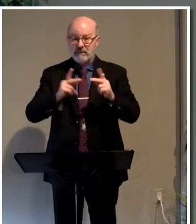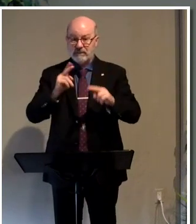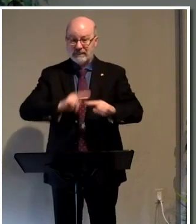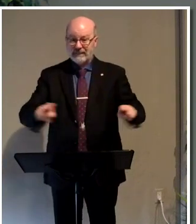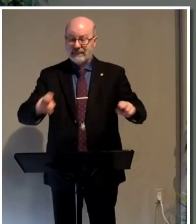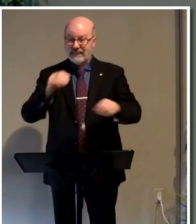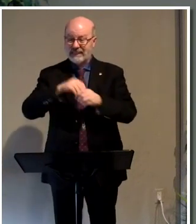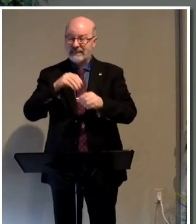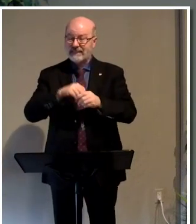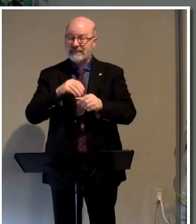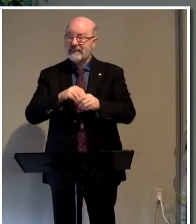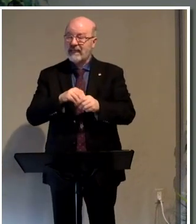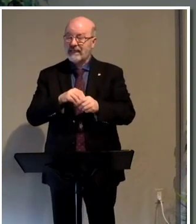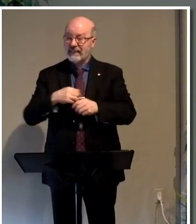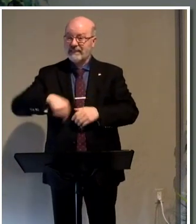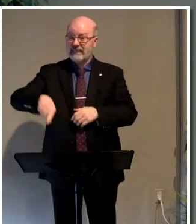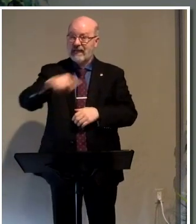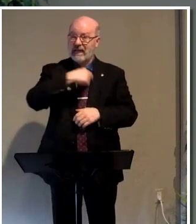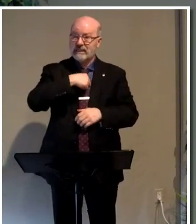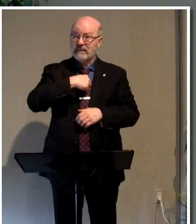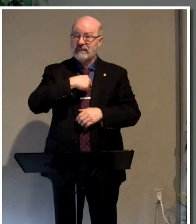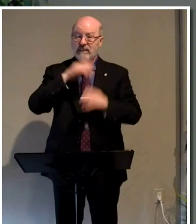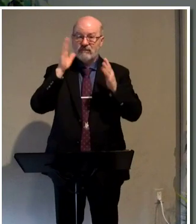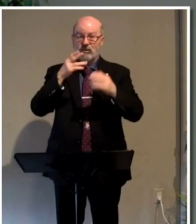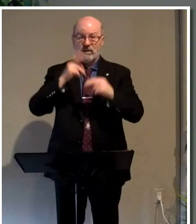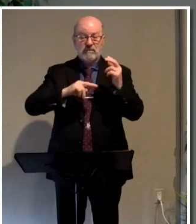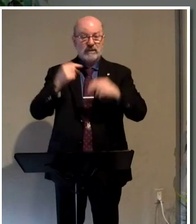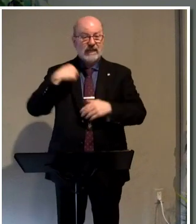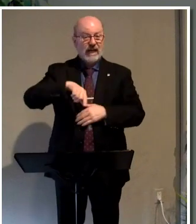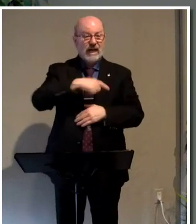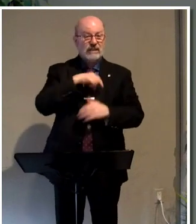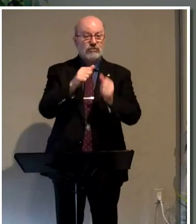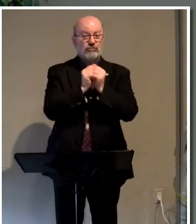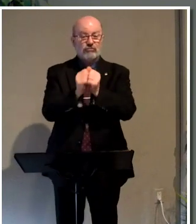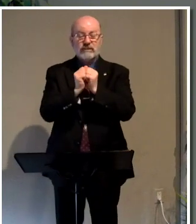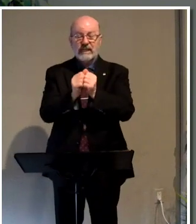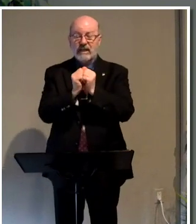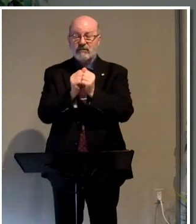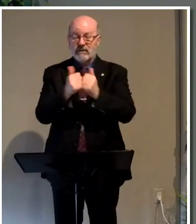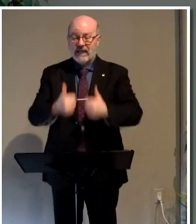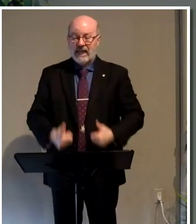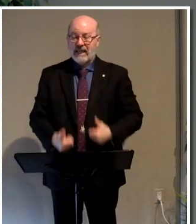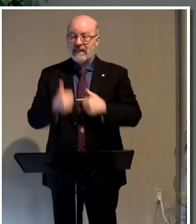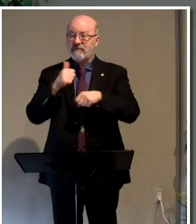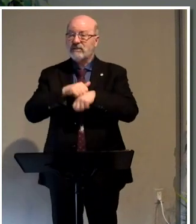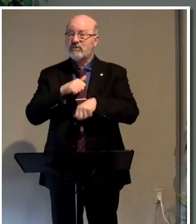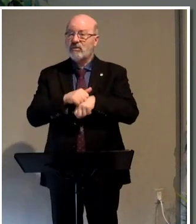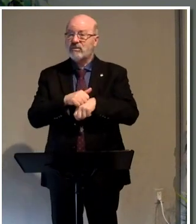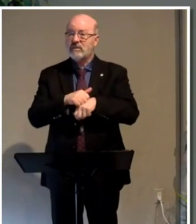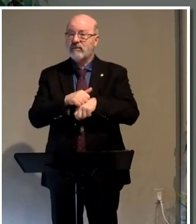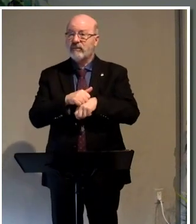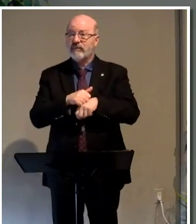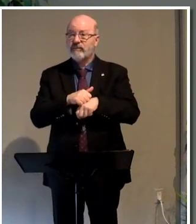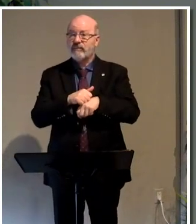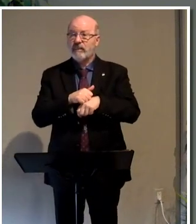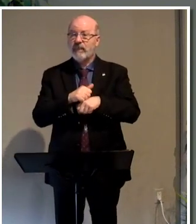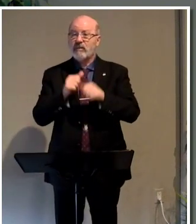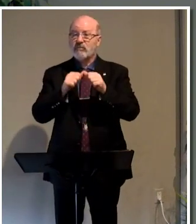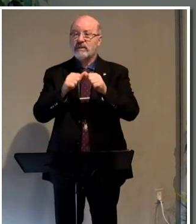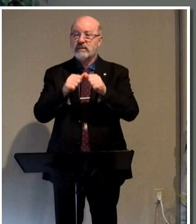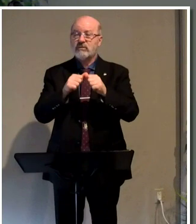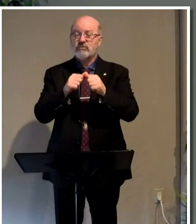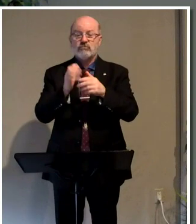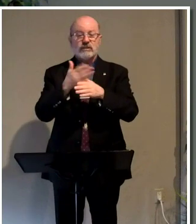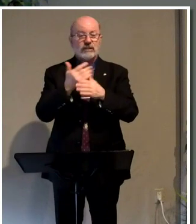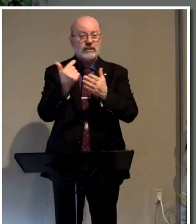within it. You know, it's us. He's focused on building us together as a living stones that that will will will continue to